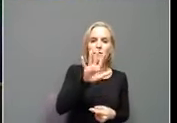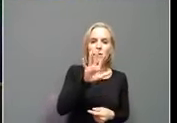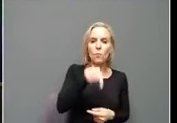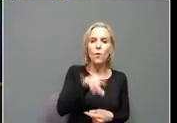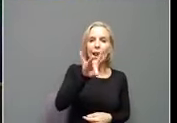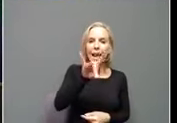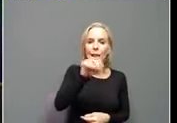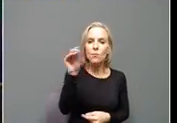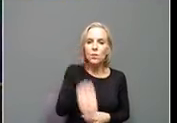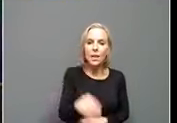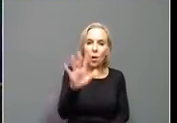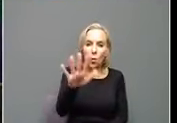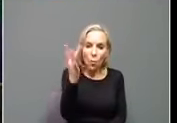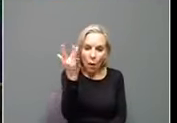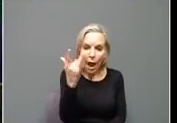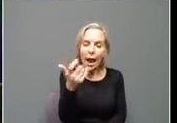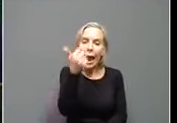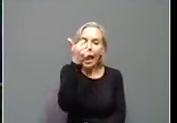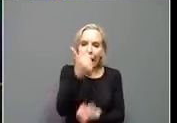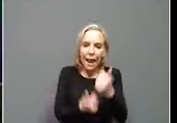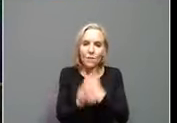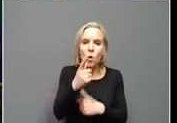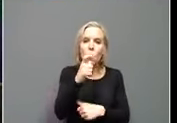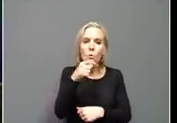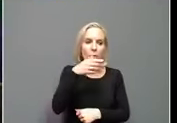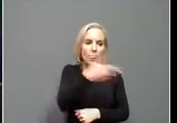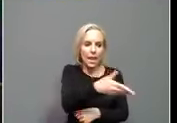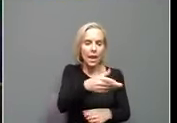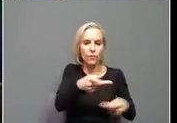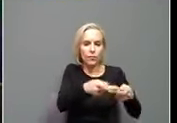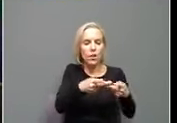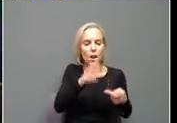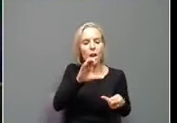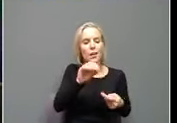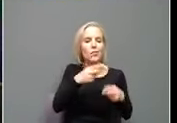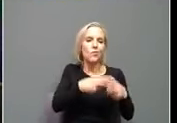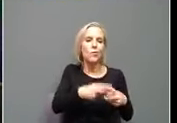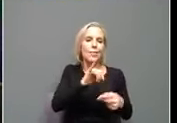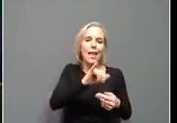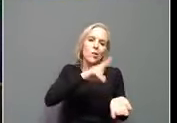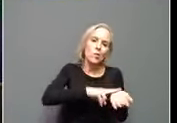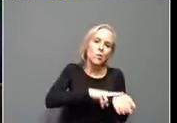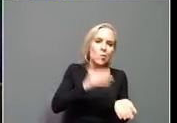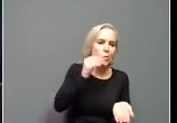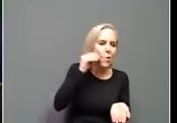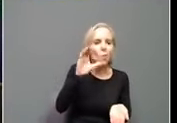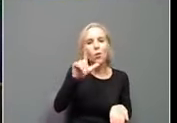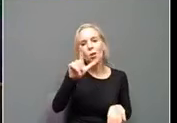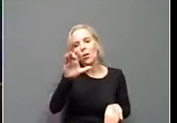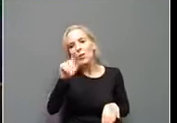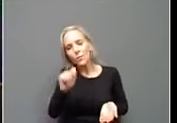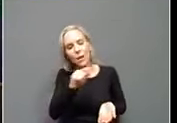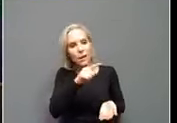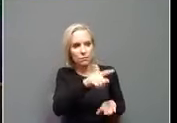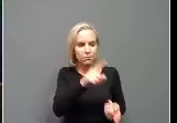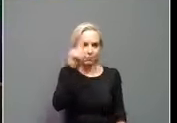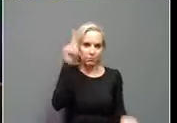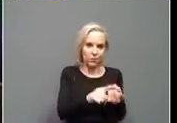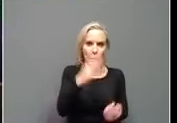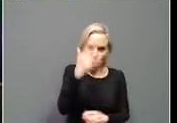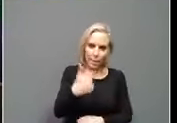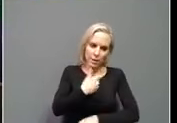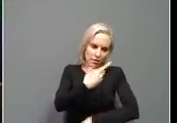Because just about everybody in congregate care has been vaccinated compared to the rest of the population. Variants of